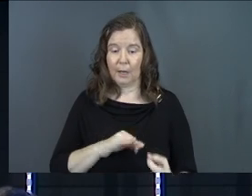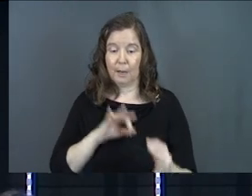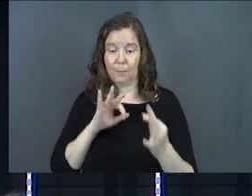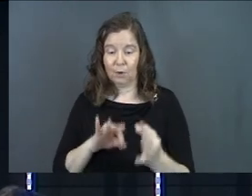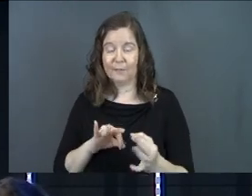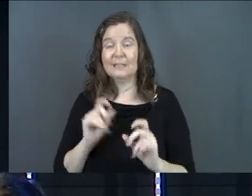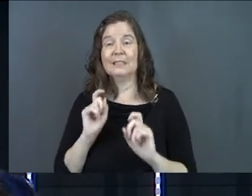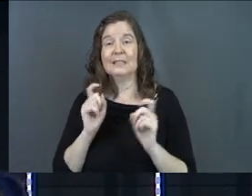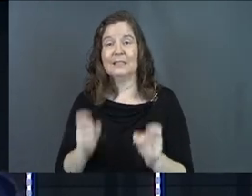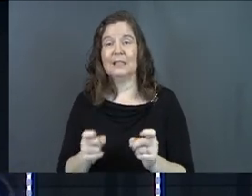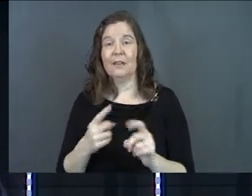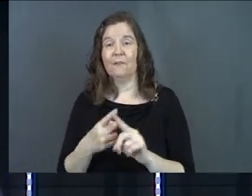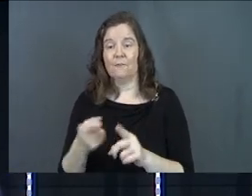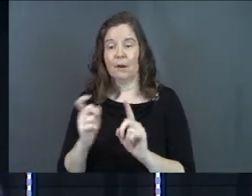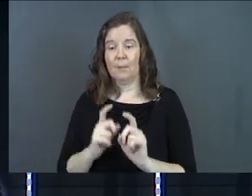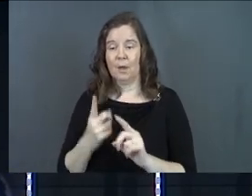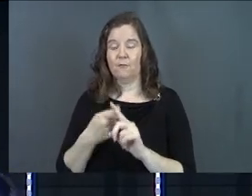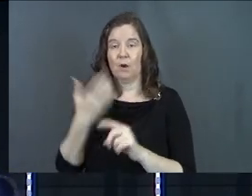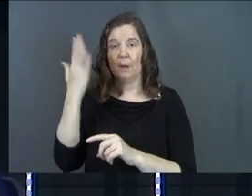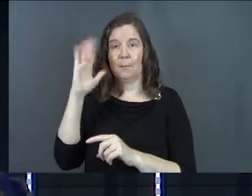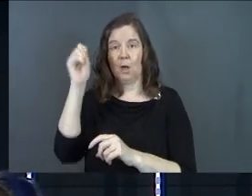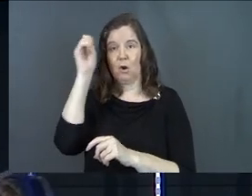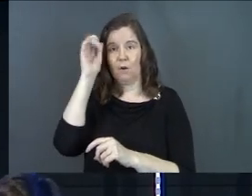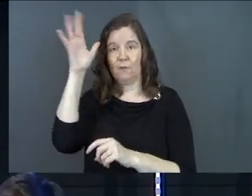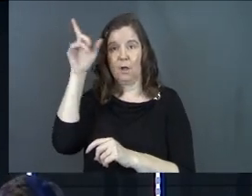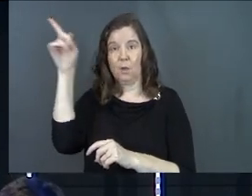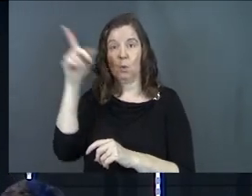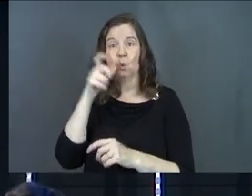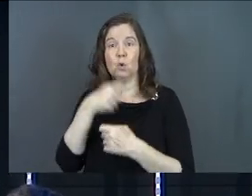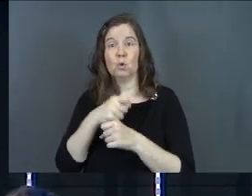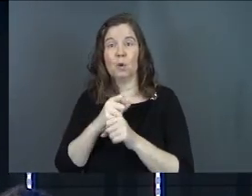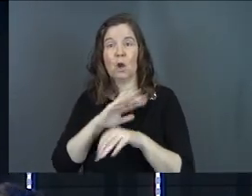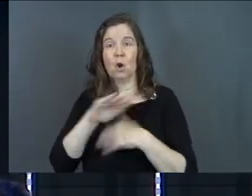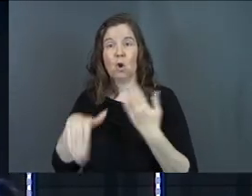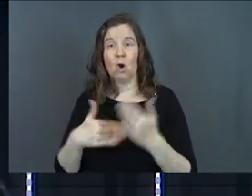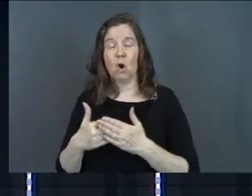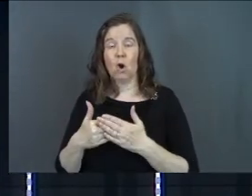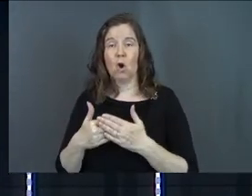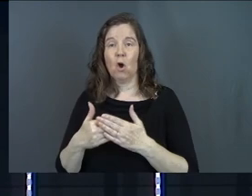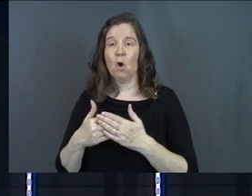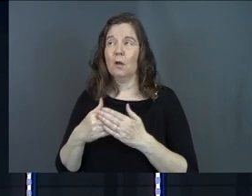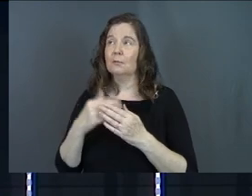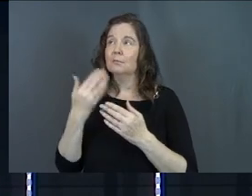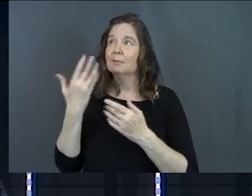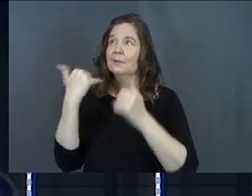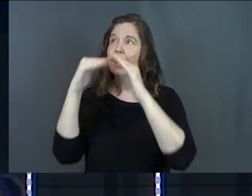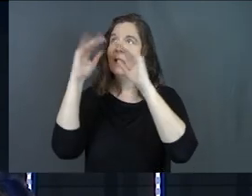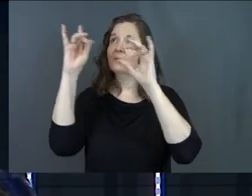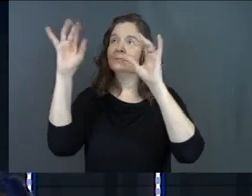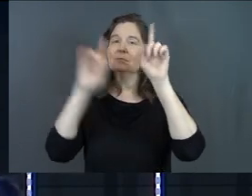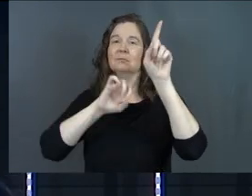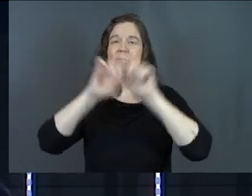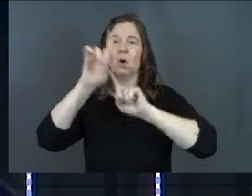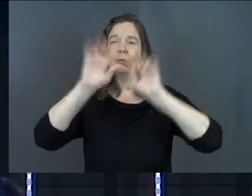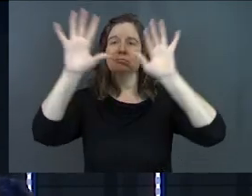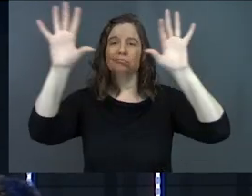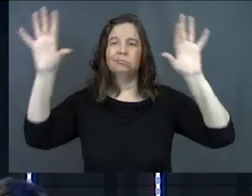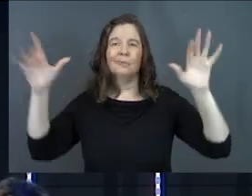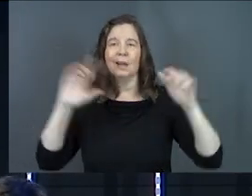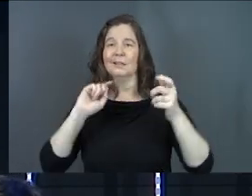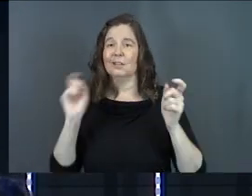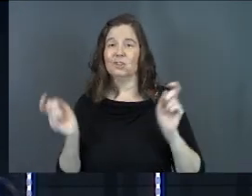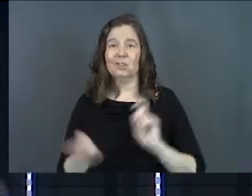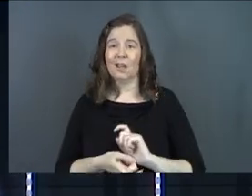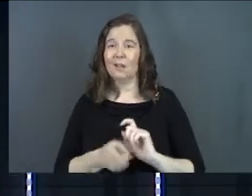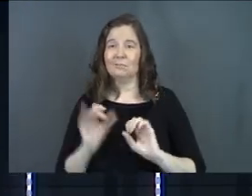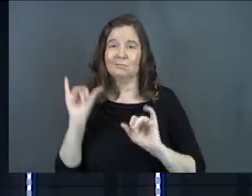perfect is a gift coming down to us from God our Father, who created all the lights in the heavens, and he never changes or casts a